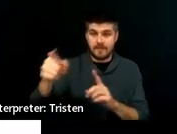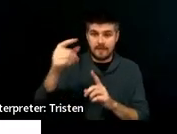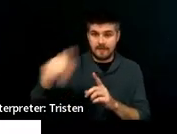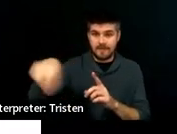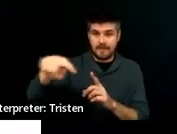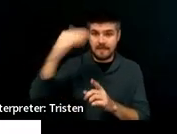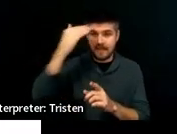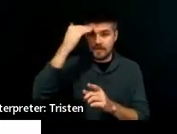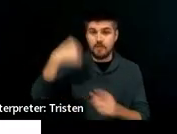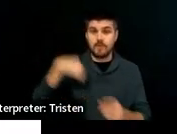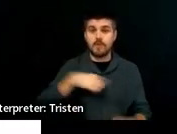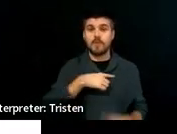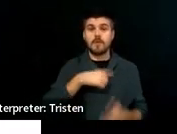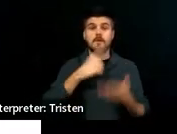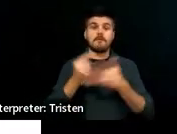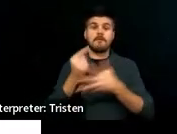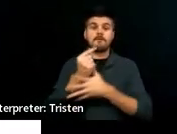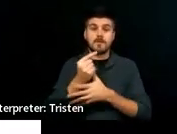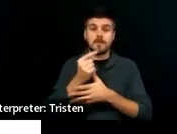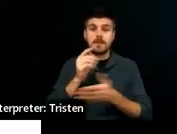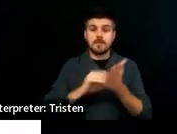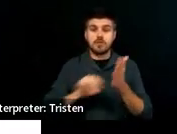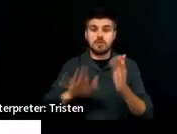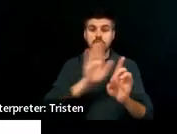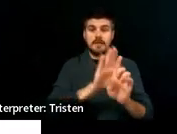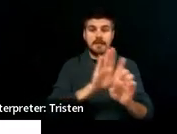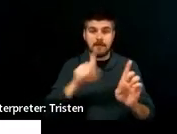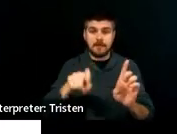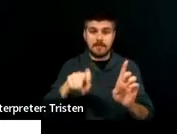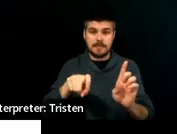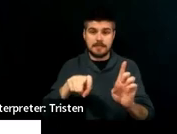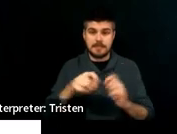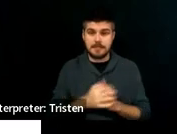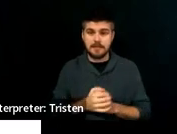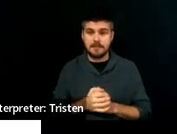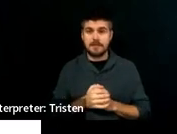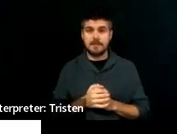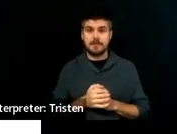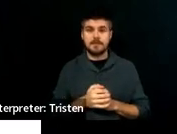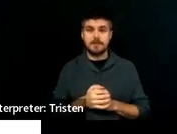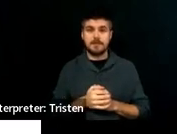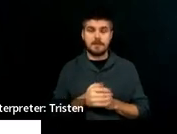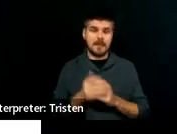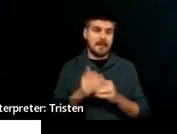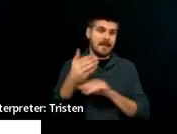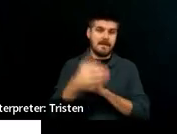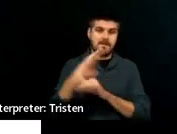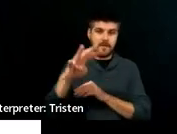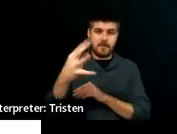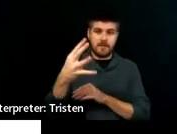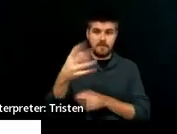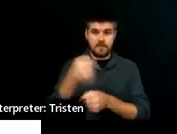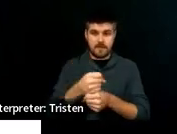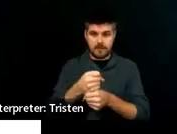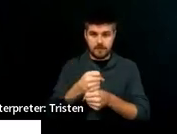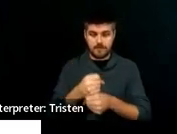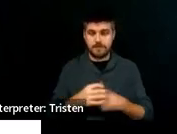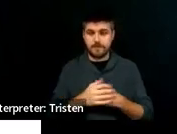the needs of the student past the fourth year. For example,